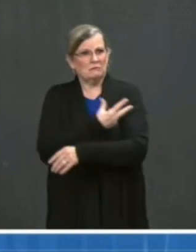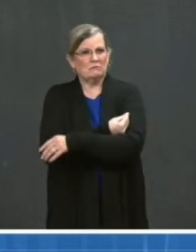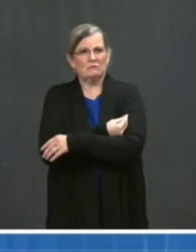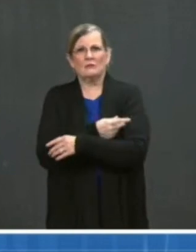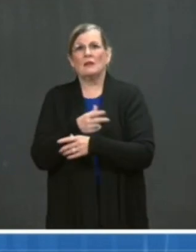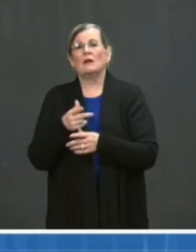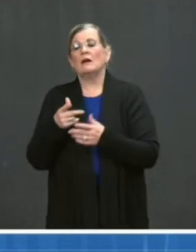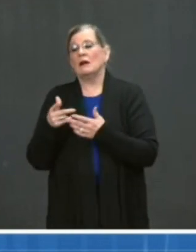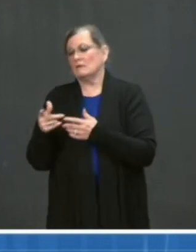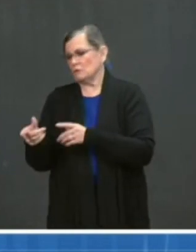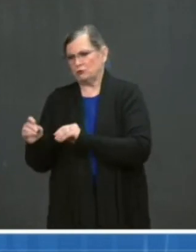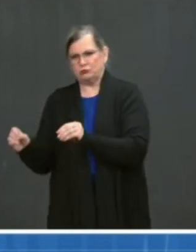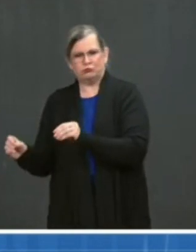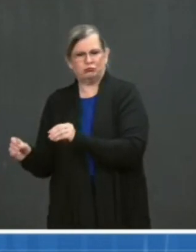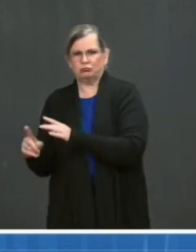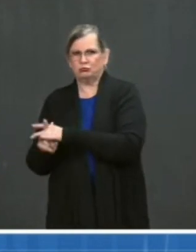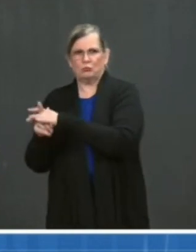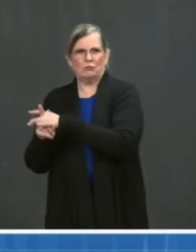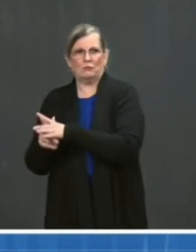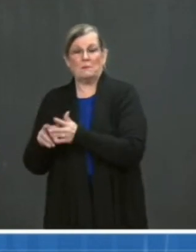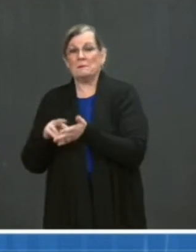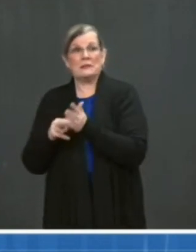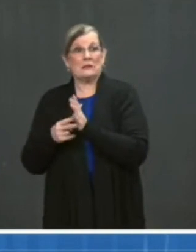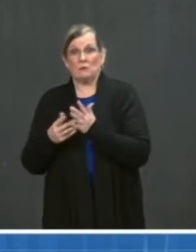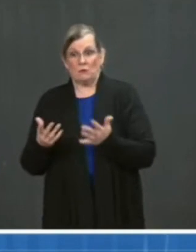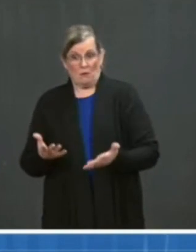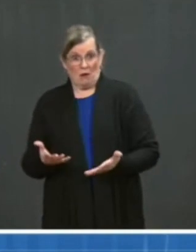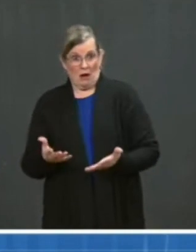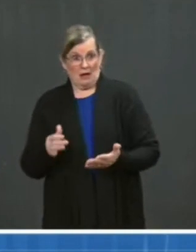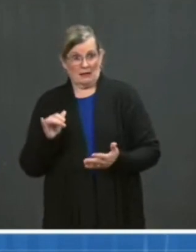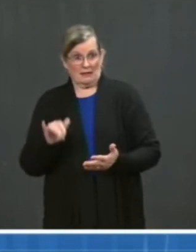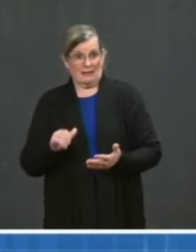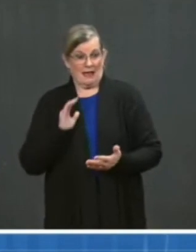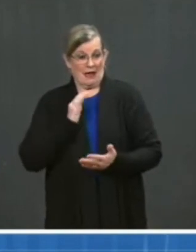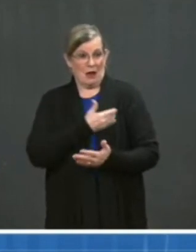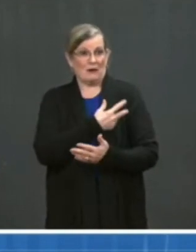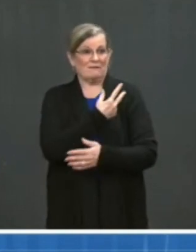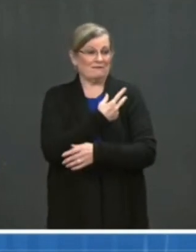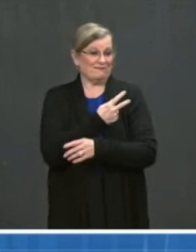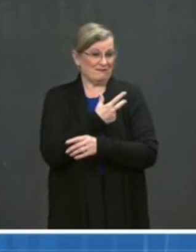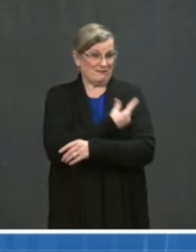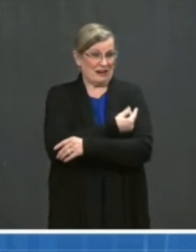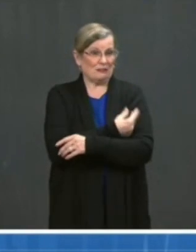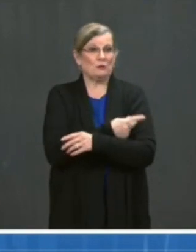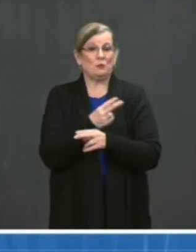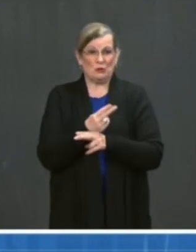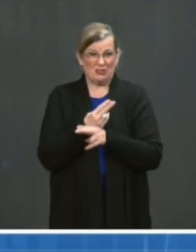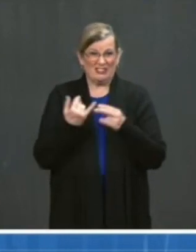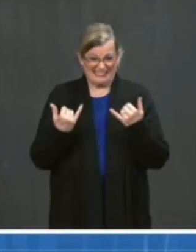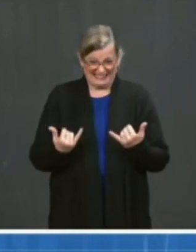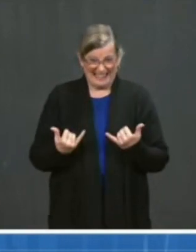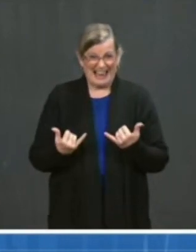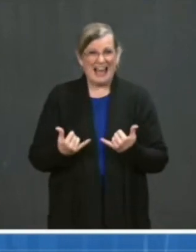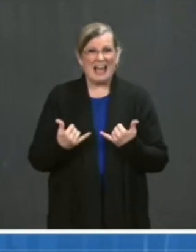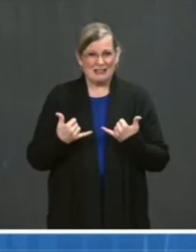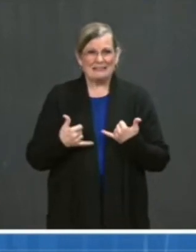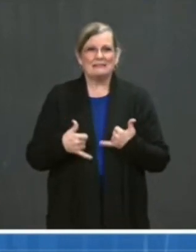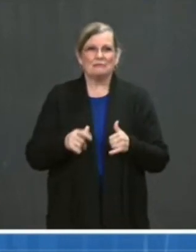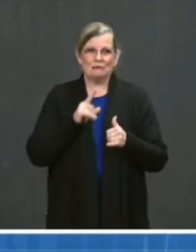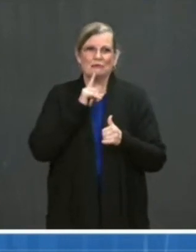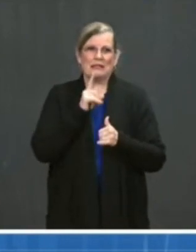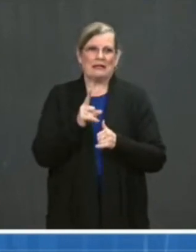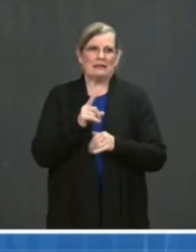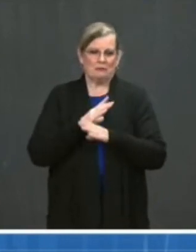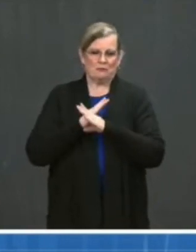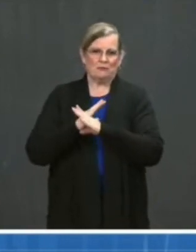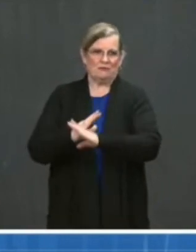now against problematic variants. Next slide. With regard to adolescent populations, the